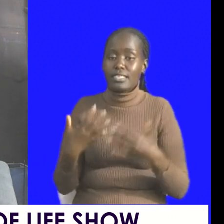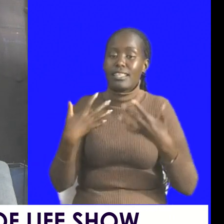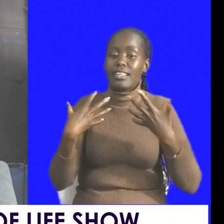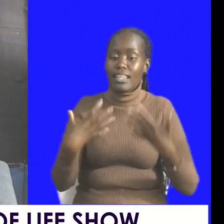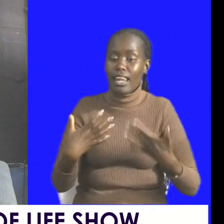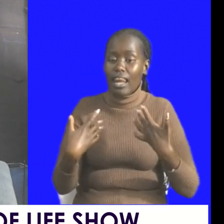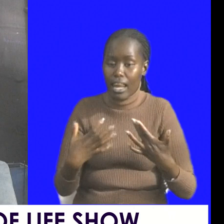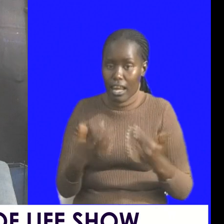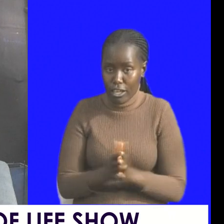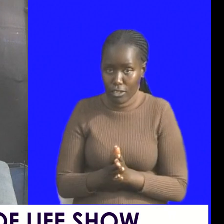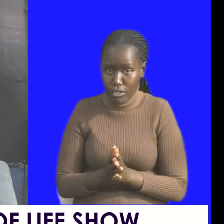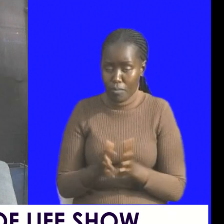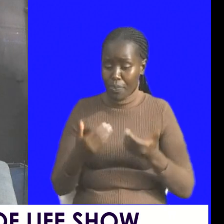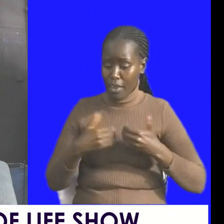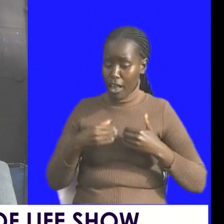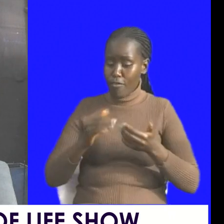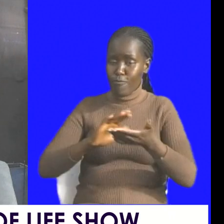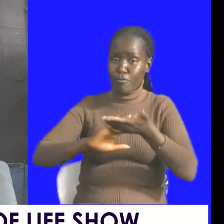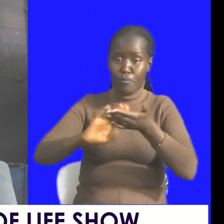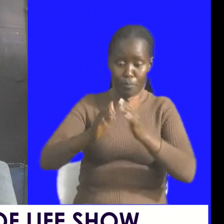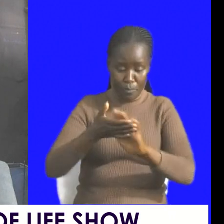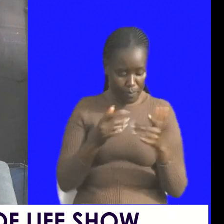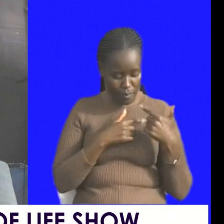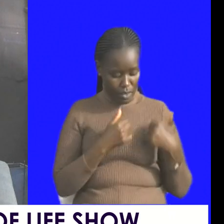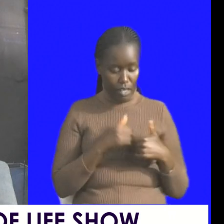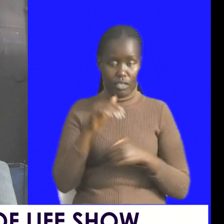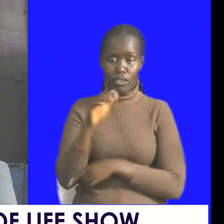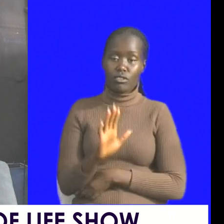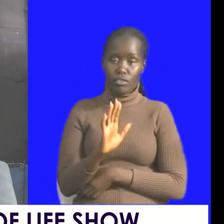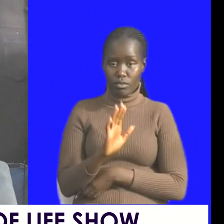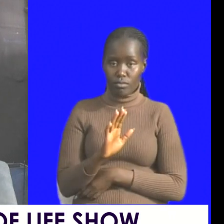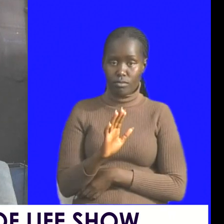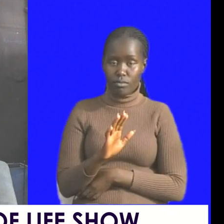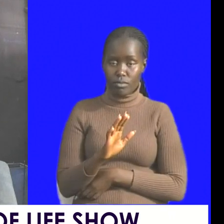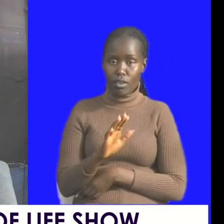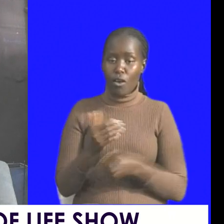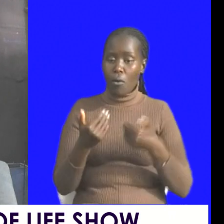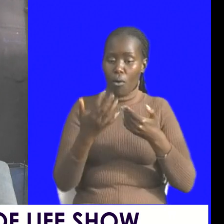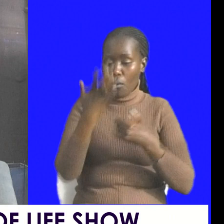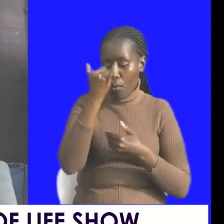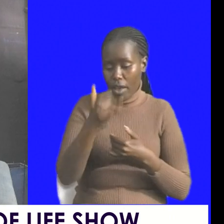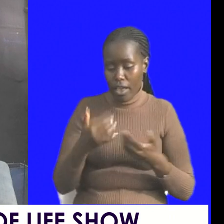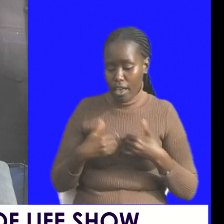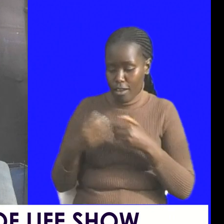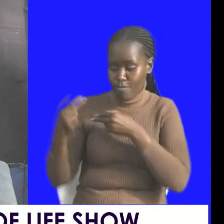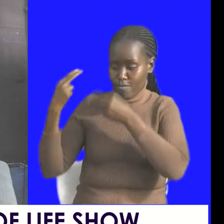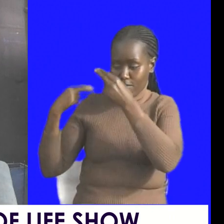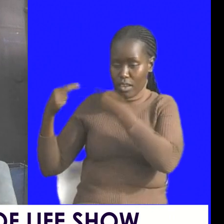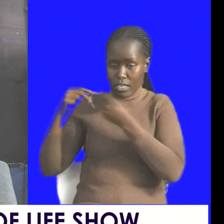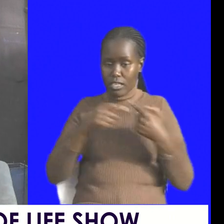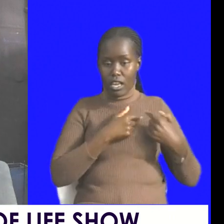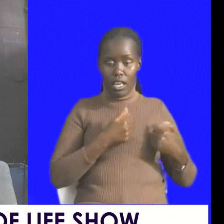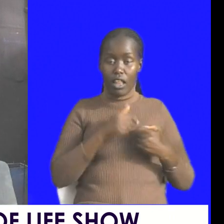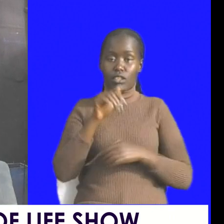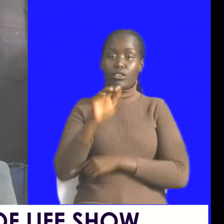unforgiveness in your heart you need to fly why carry history heavy history in your heart